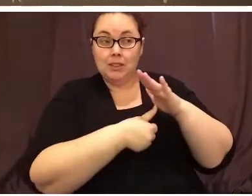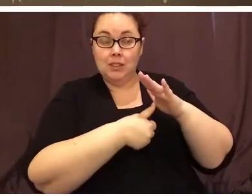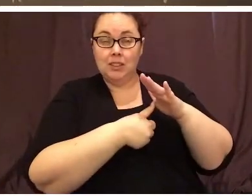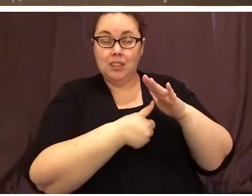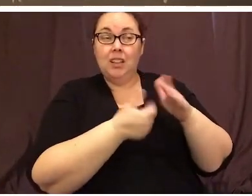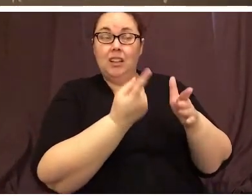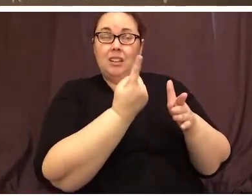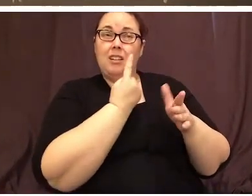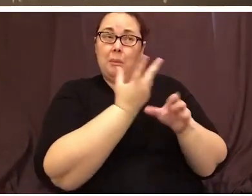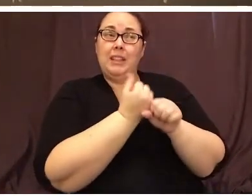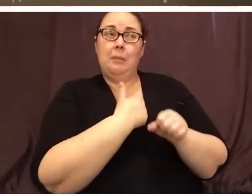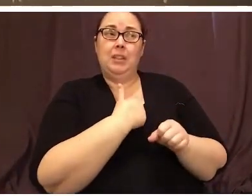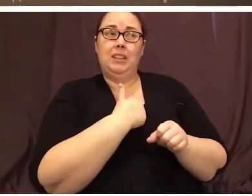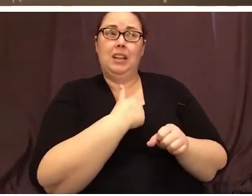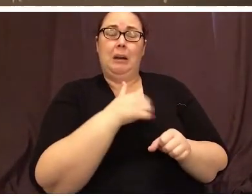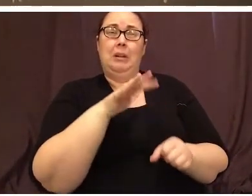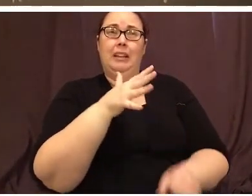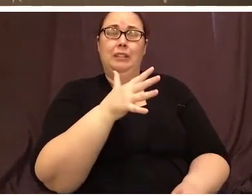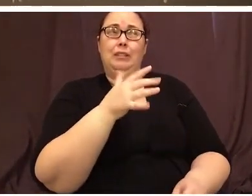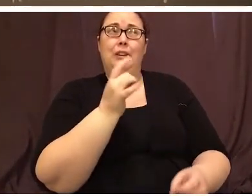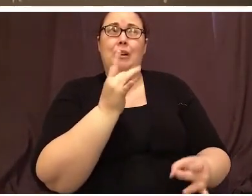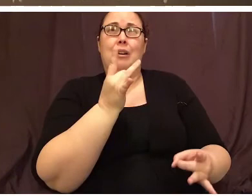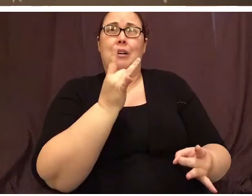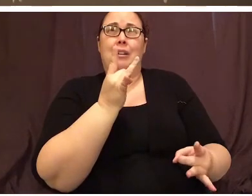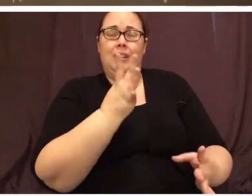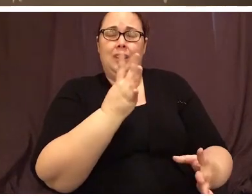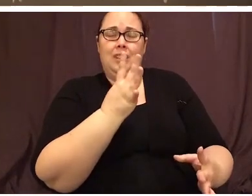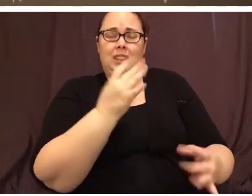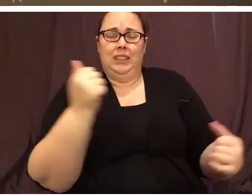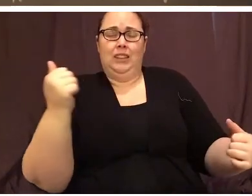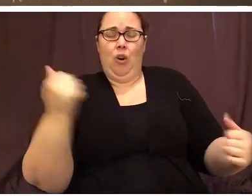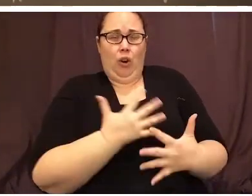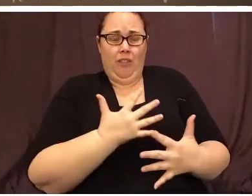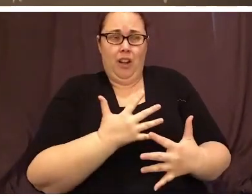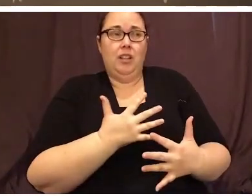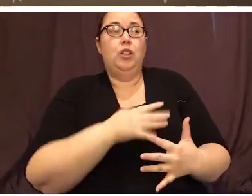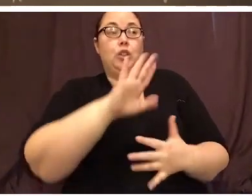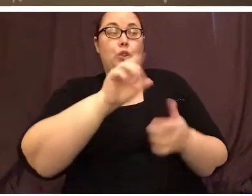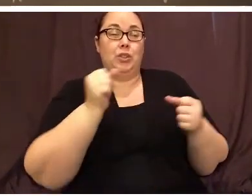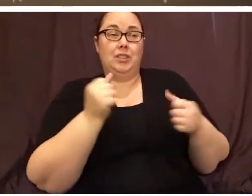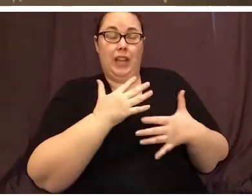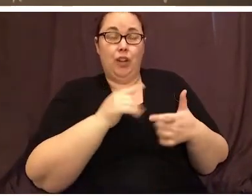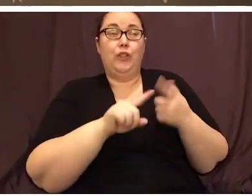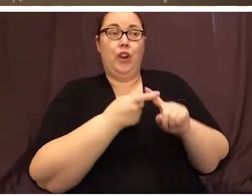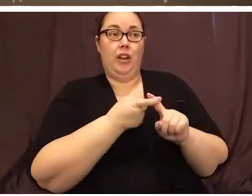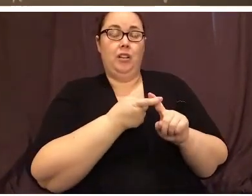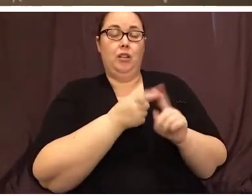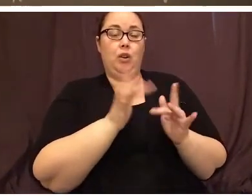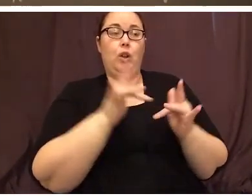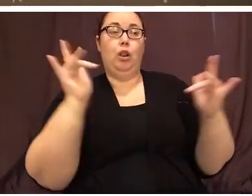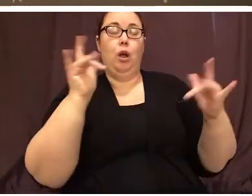terribly horrified. Your scared friend. Glow in the dark crown.